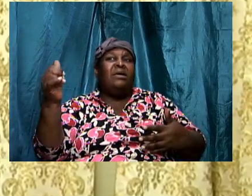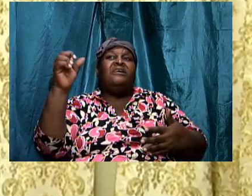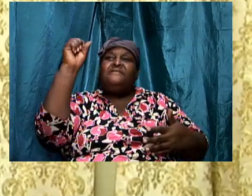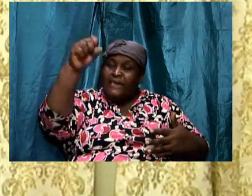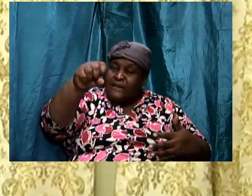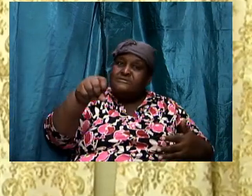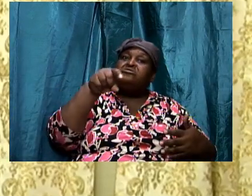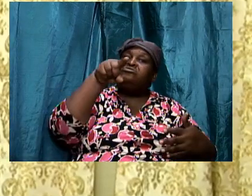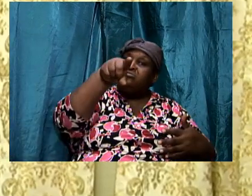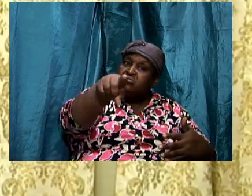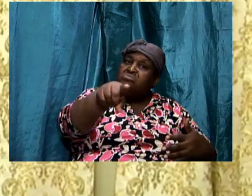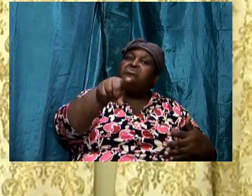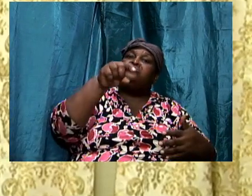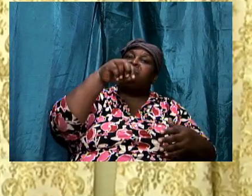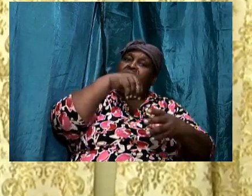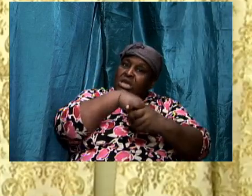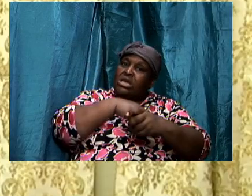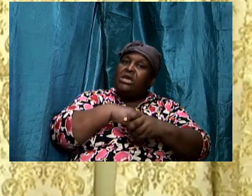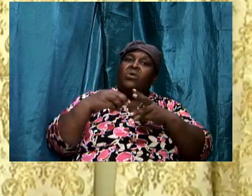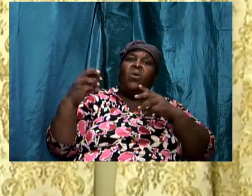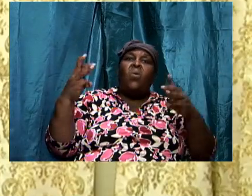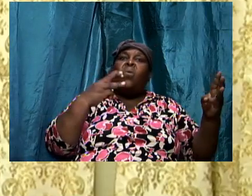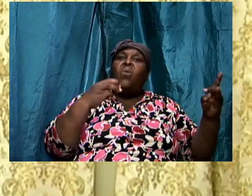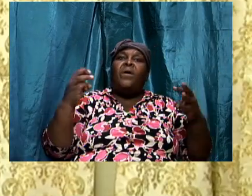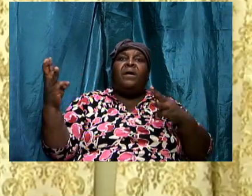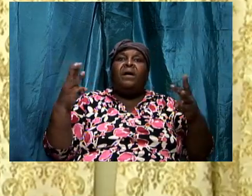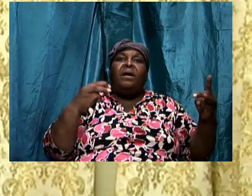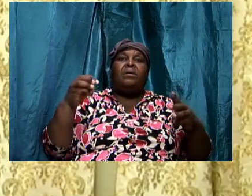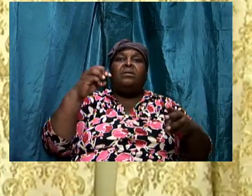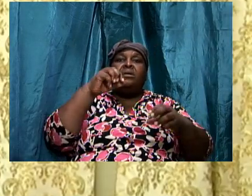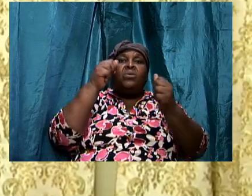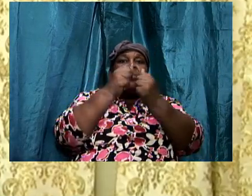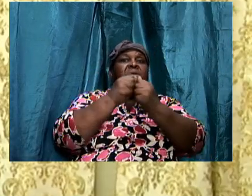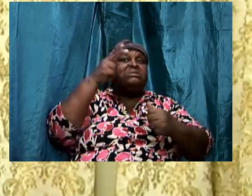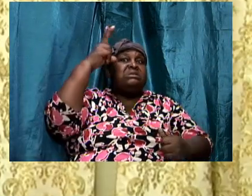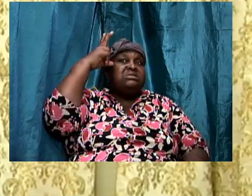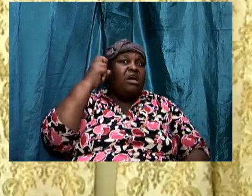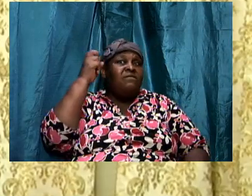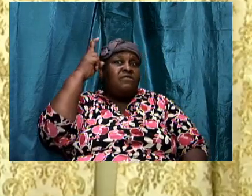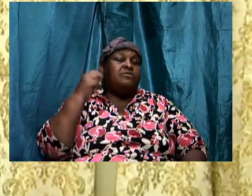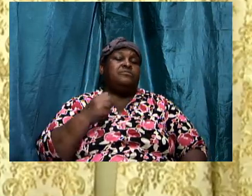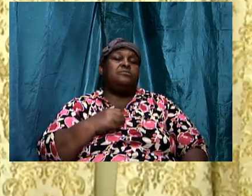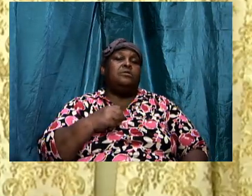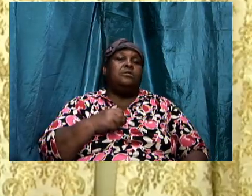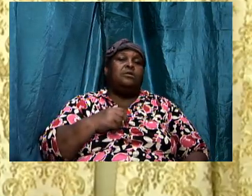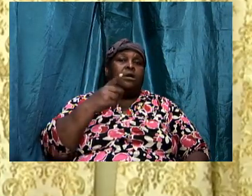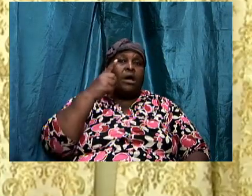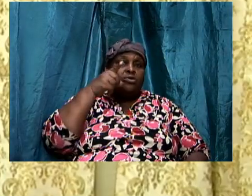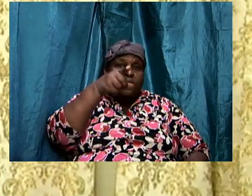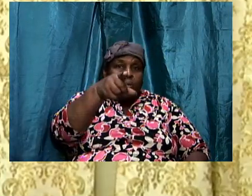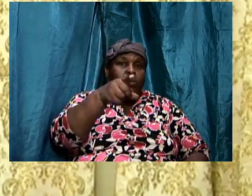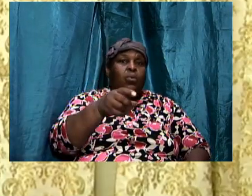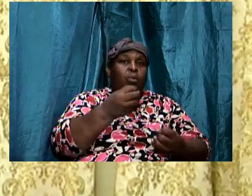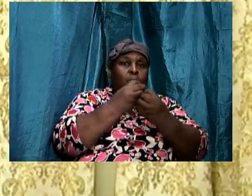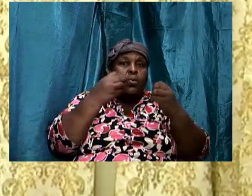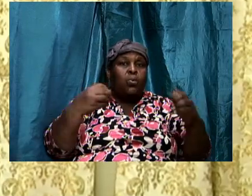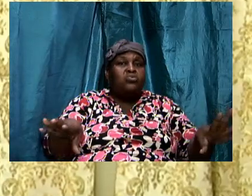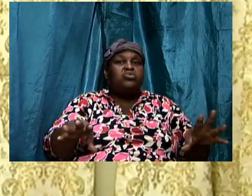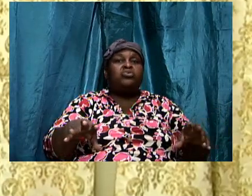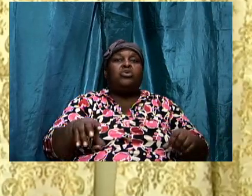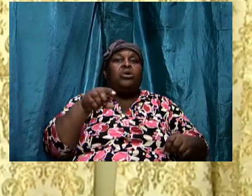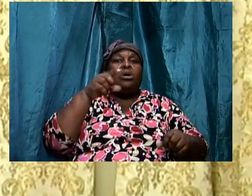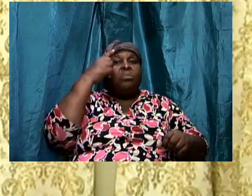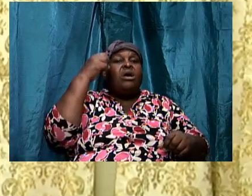but you are losing because there is no offensive weapon